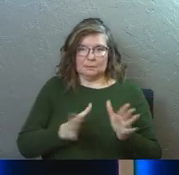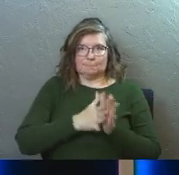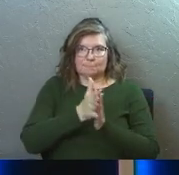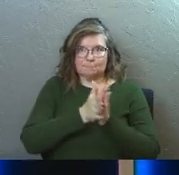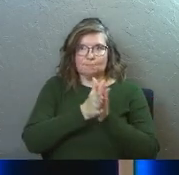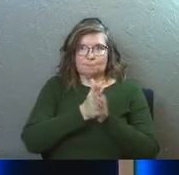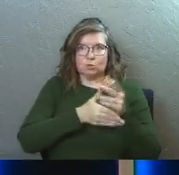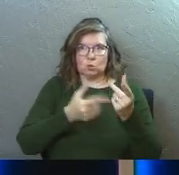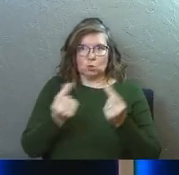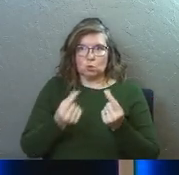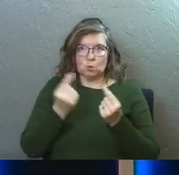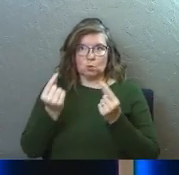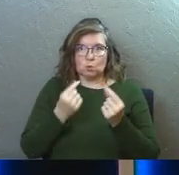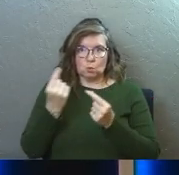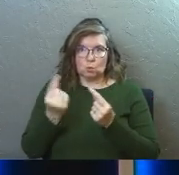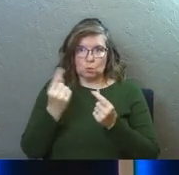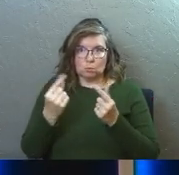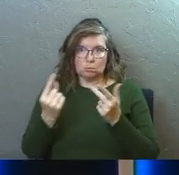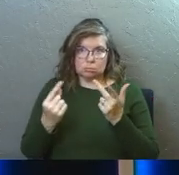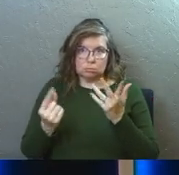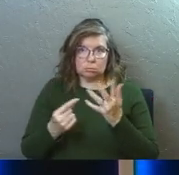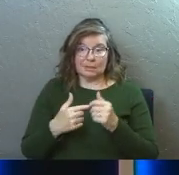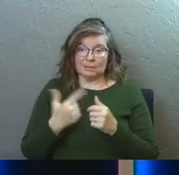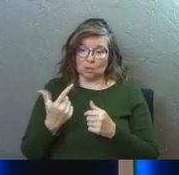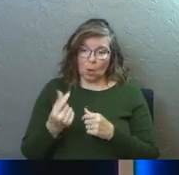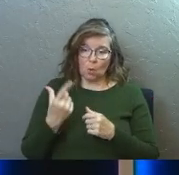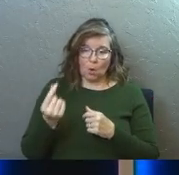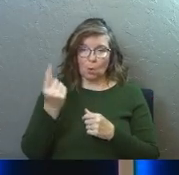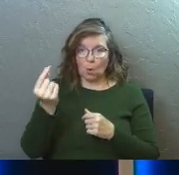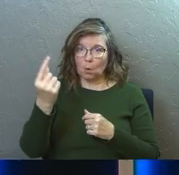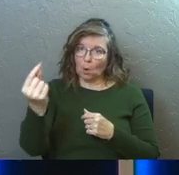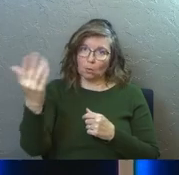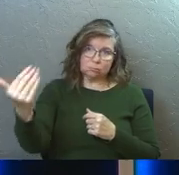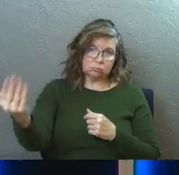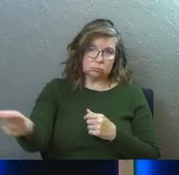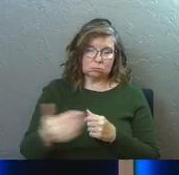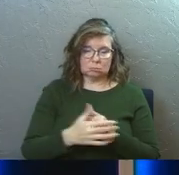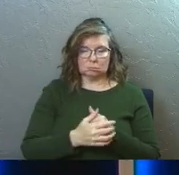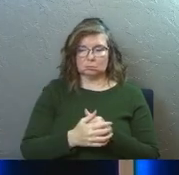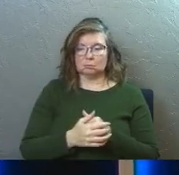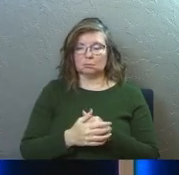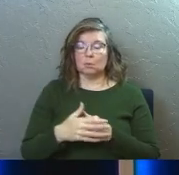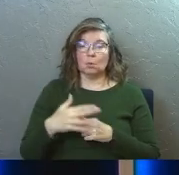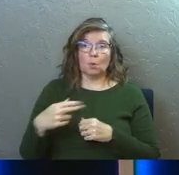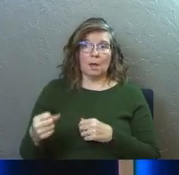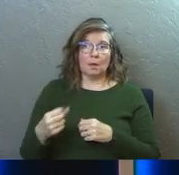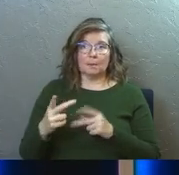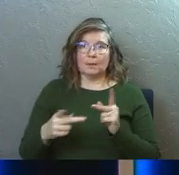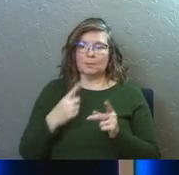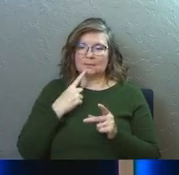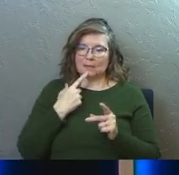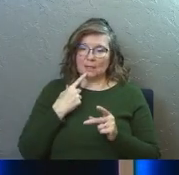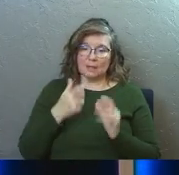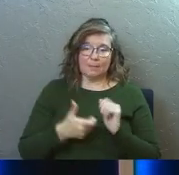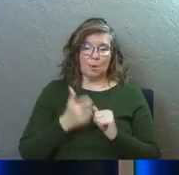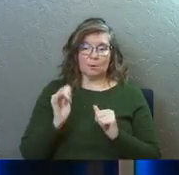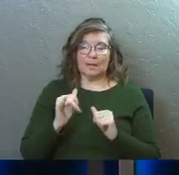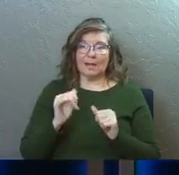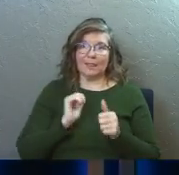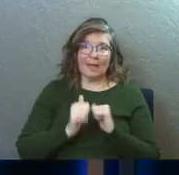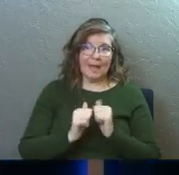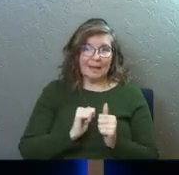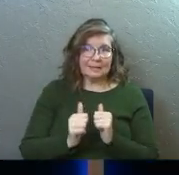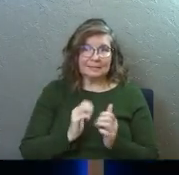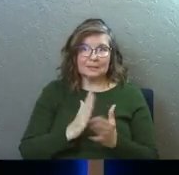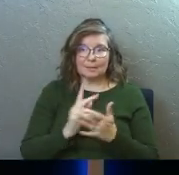rest. We do. It's the go, right? Go, go, go, go. All throughout high school, all people say, you know, it's mostly like these